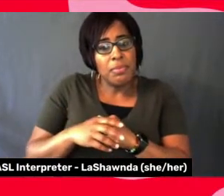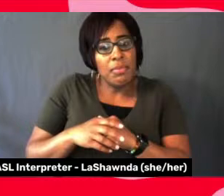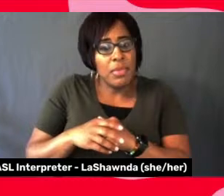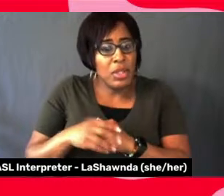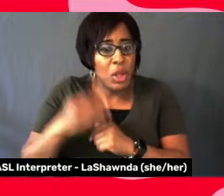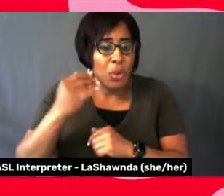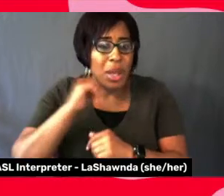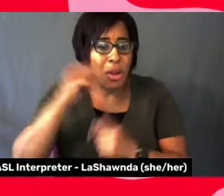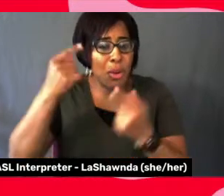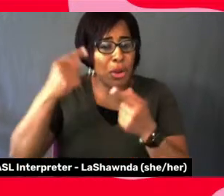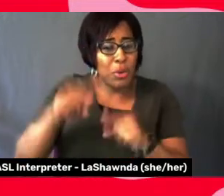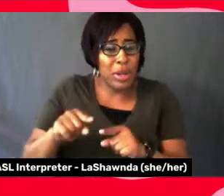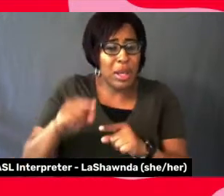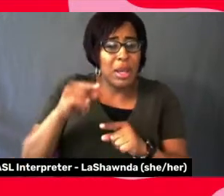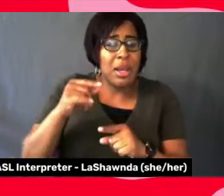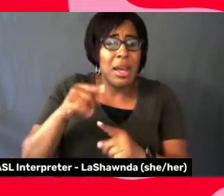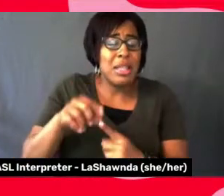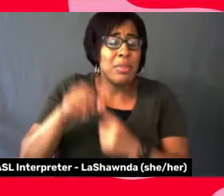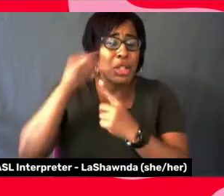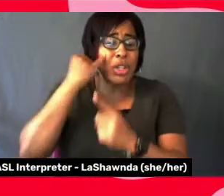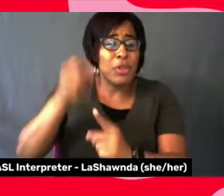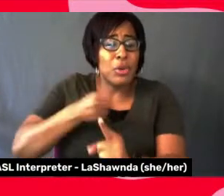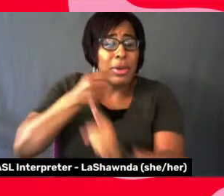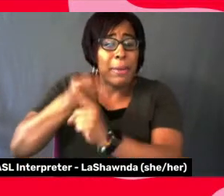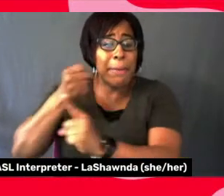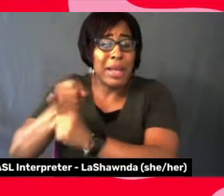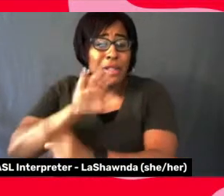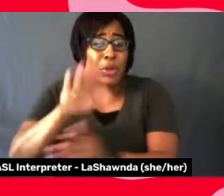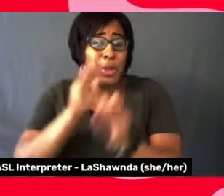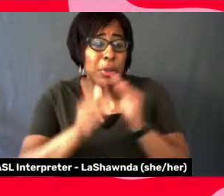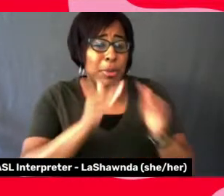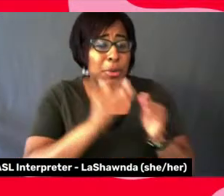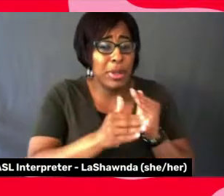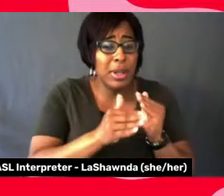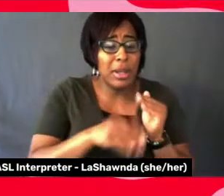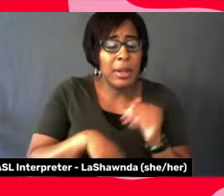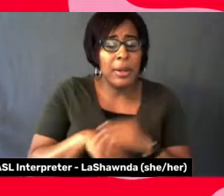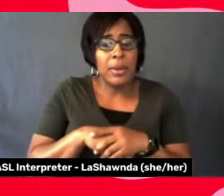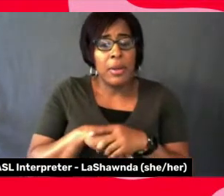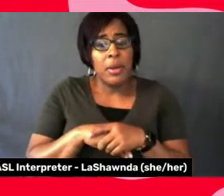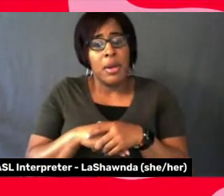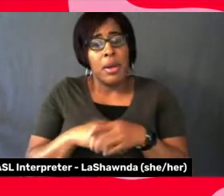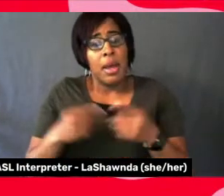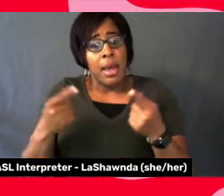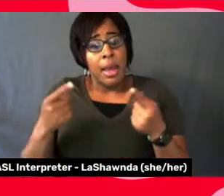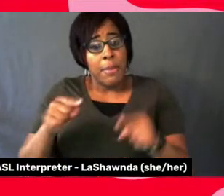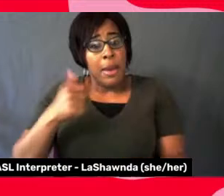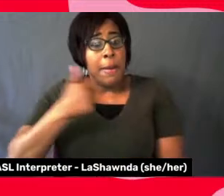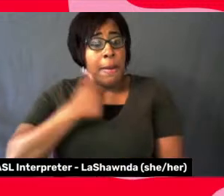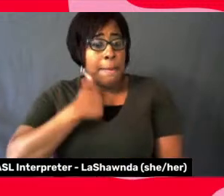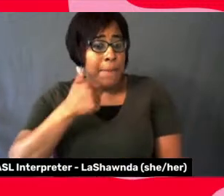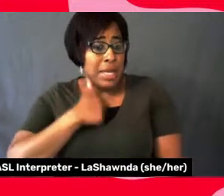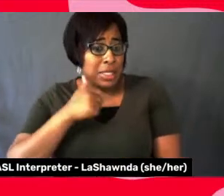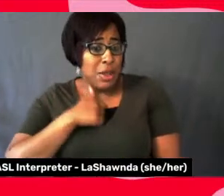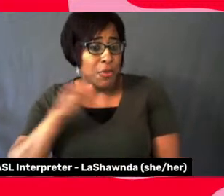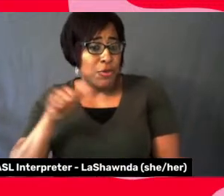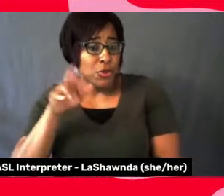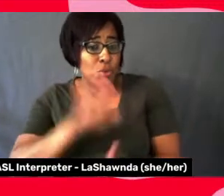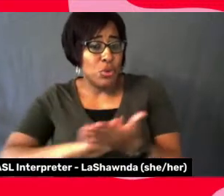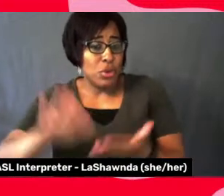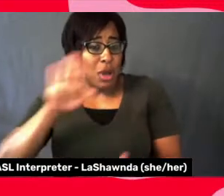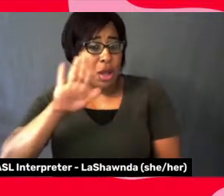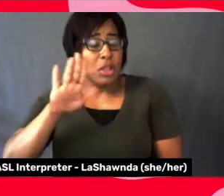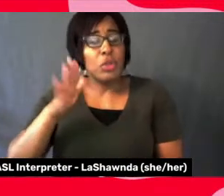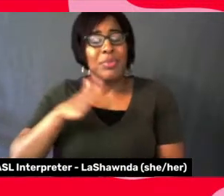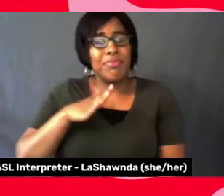in your community. Um, and, and I learned when I was in junior college, well, my first lesson was when I